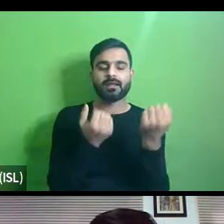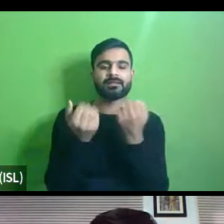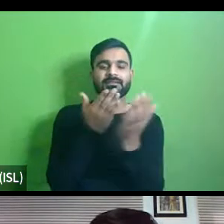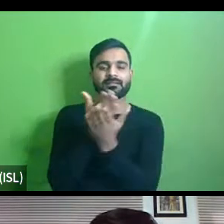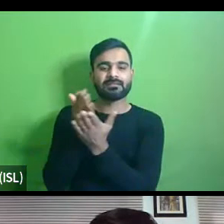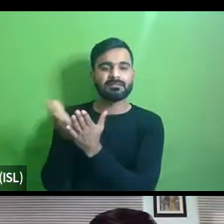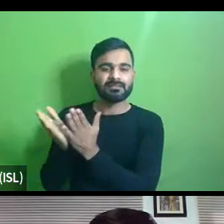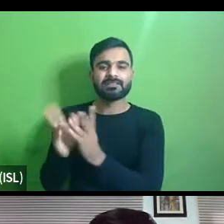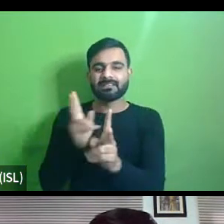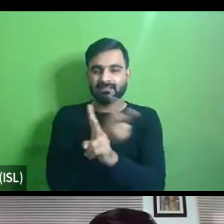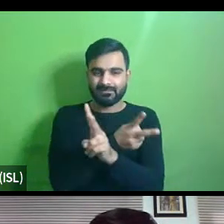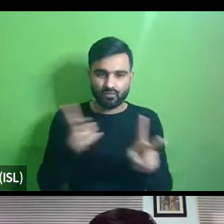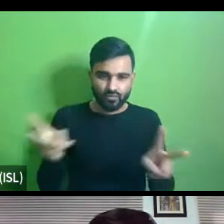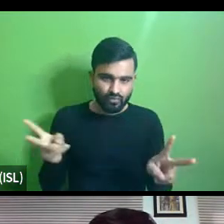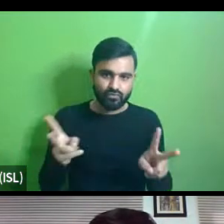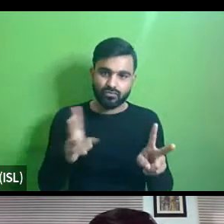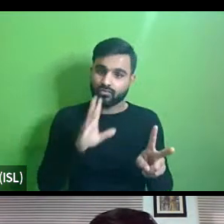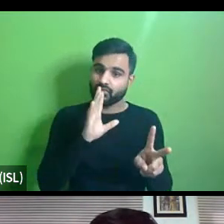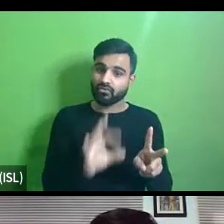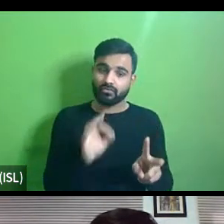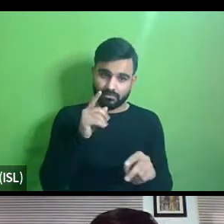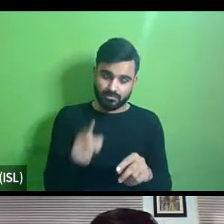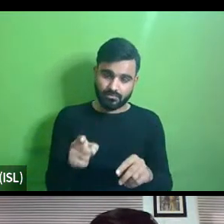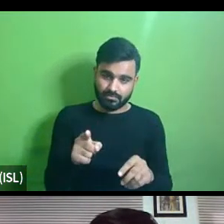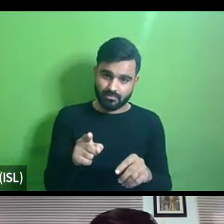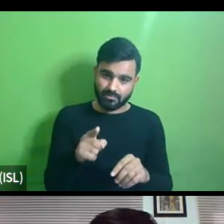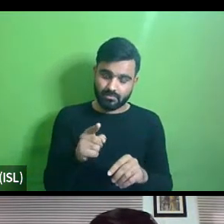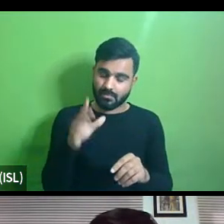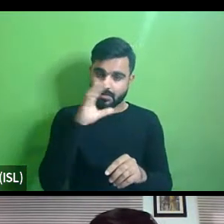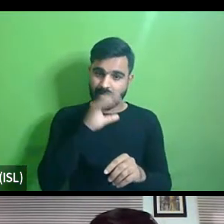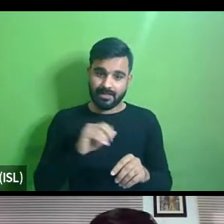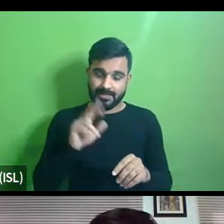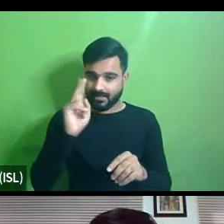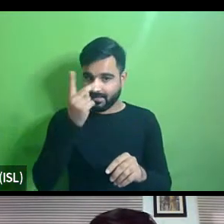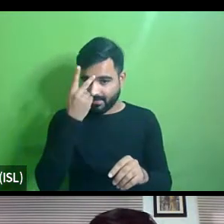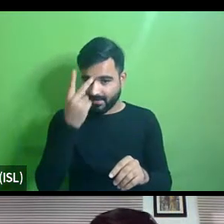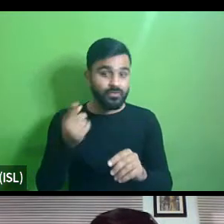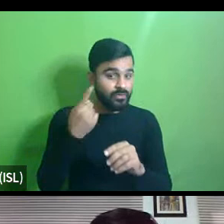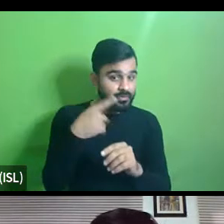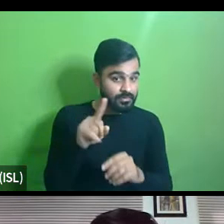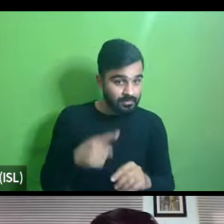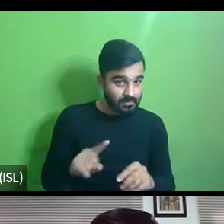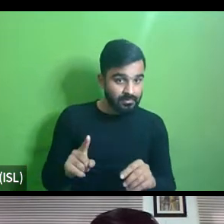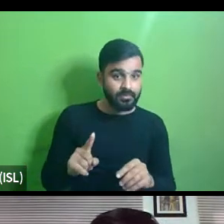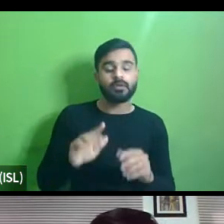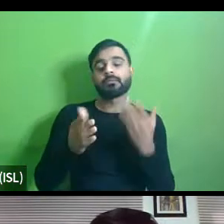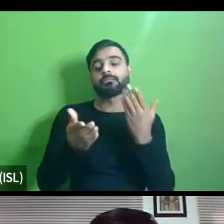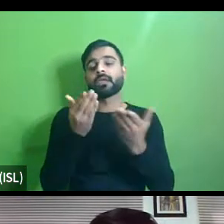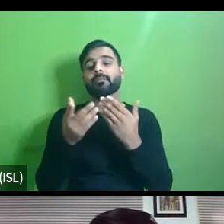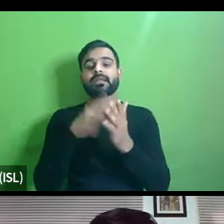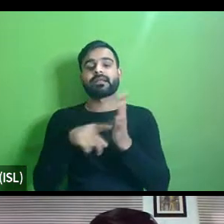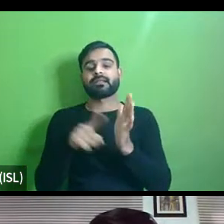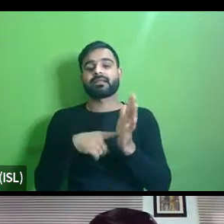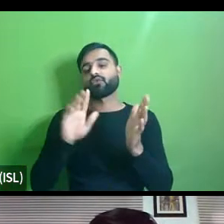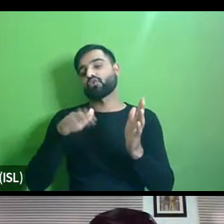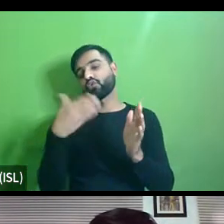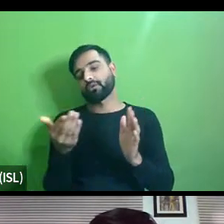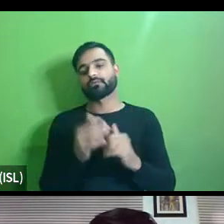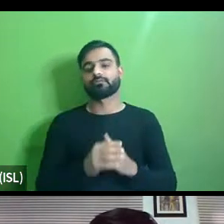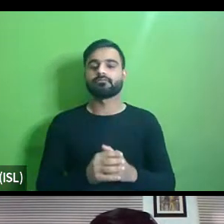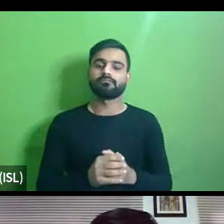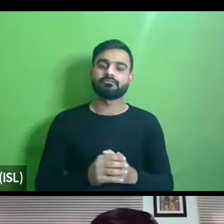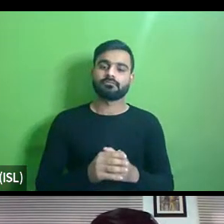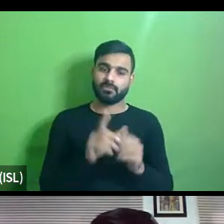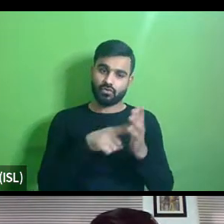streets but then are they really the are these junctions uh you know right uh instead of uh um you know having